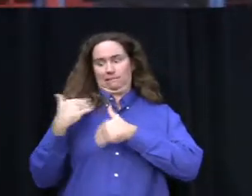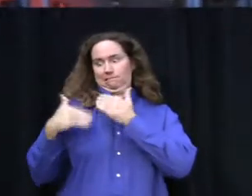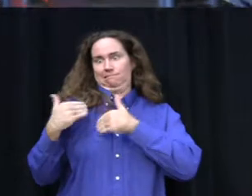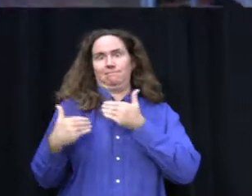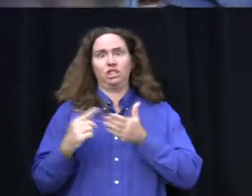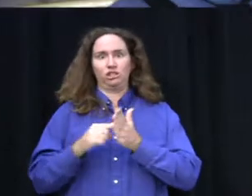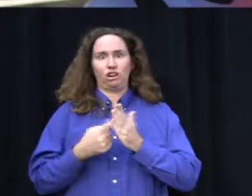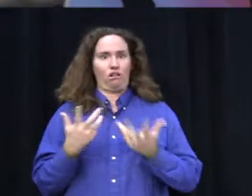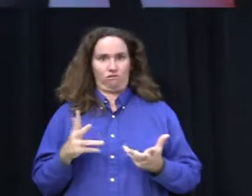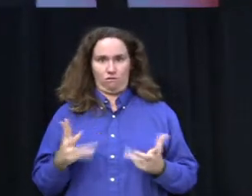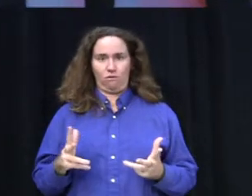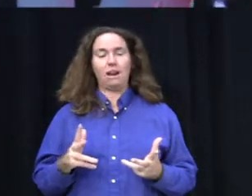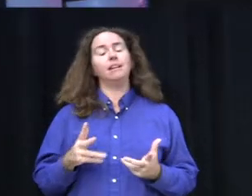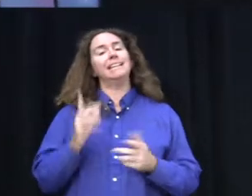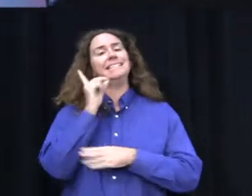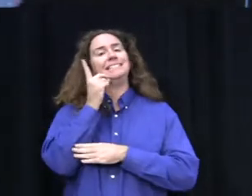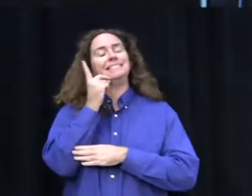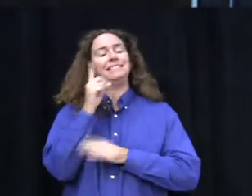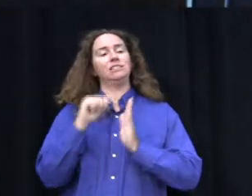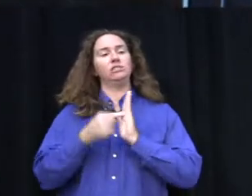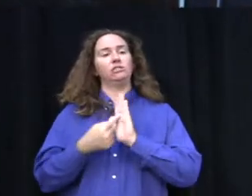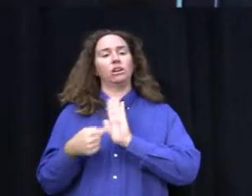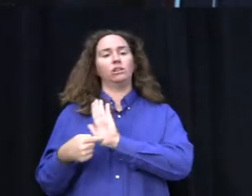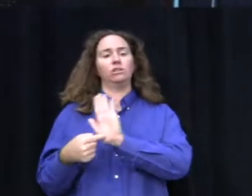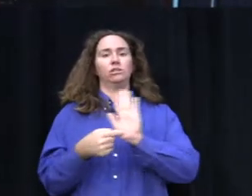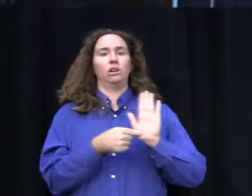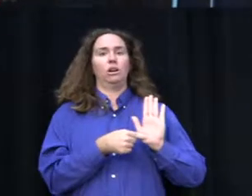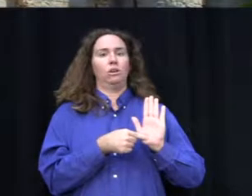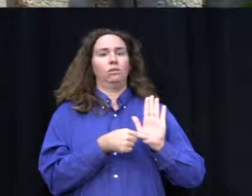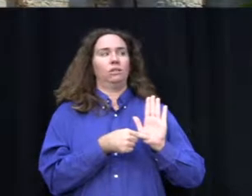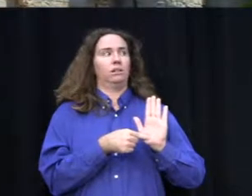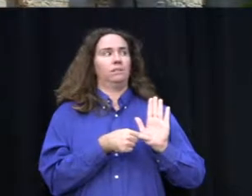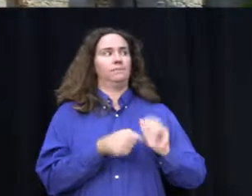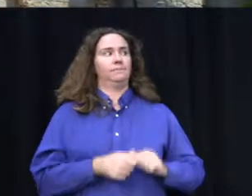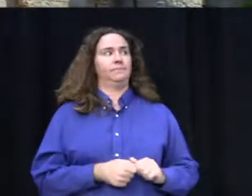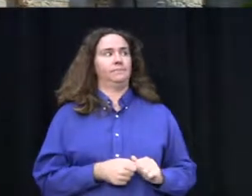Disney plans to release the new Star Wars films every three years.